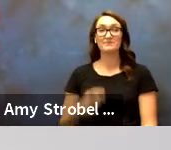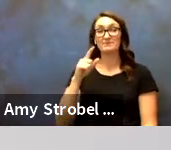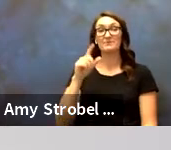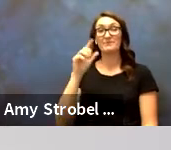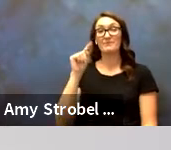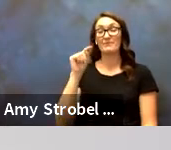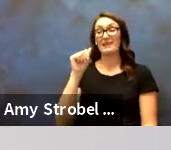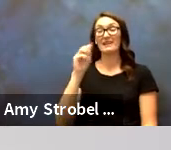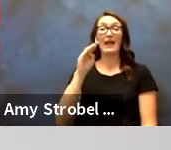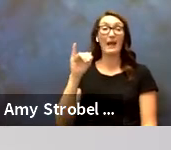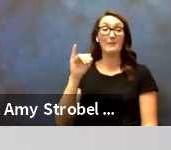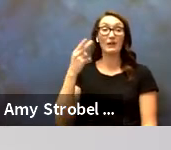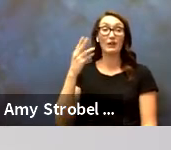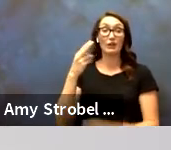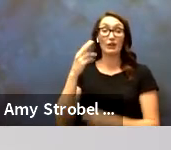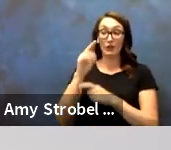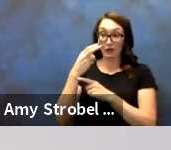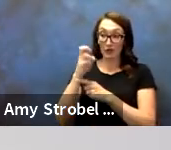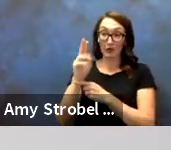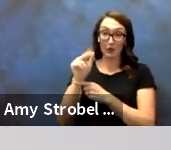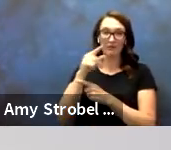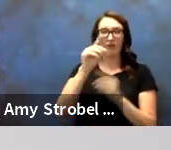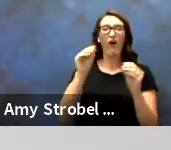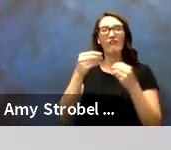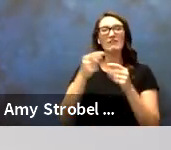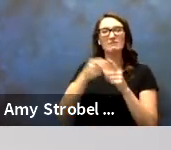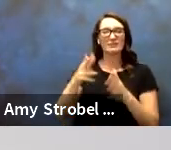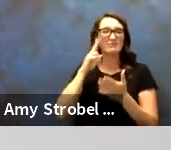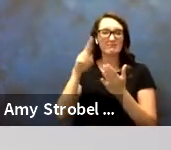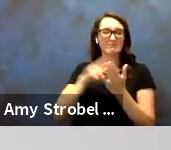Tamara Herman, Office Specialist, 15 years.